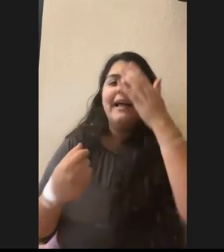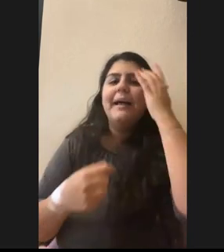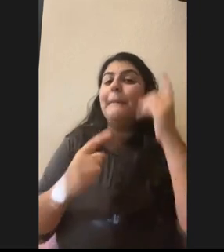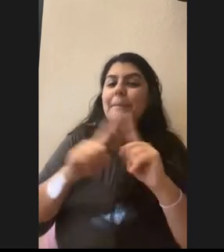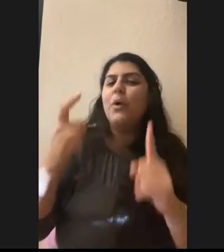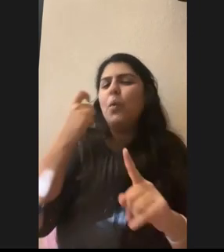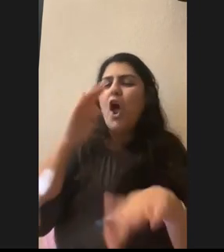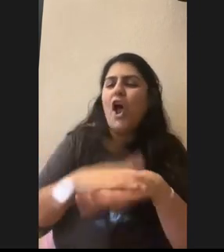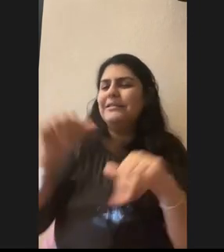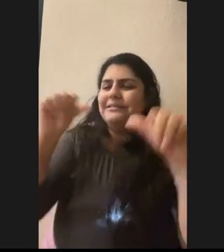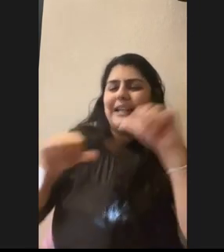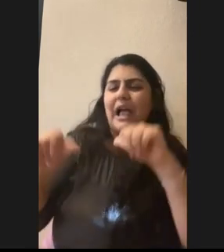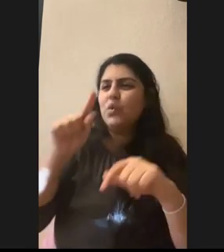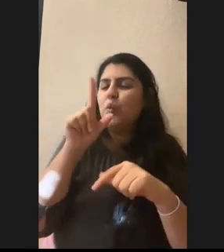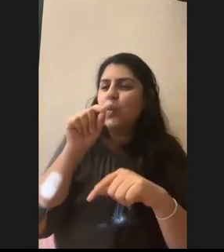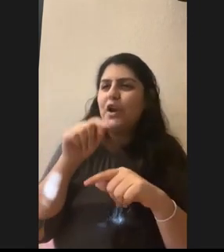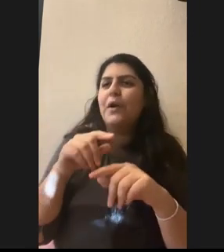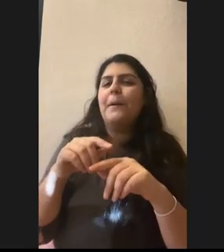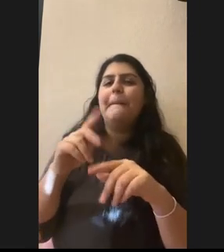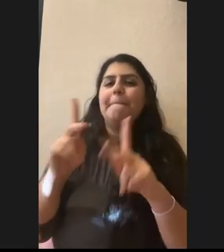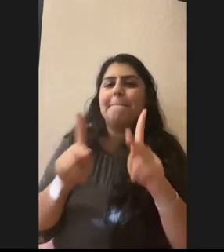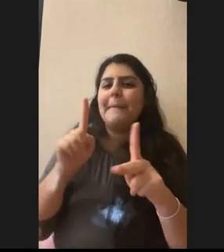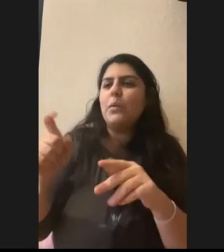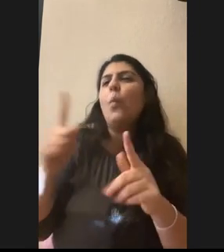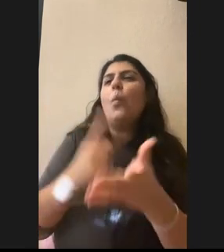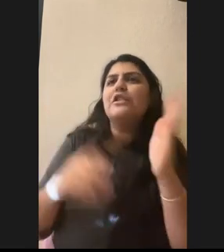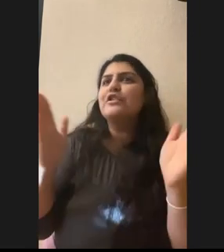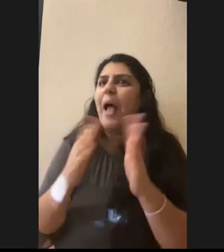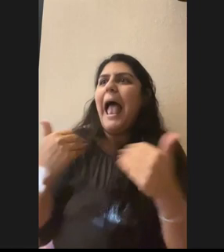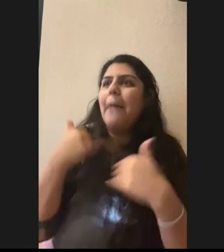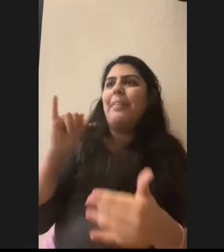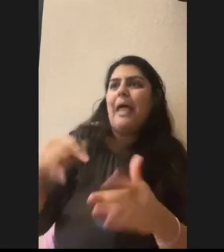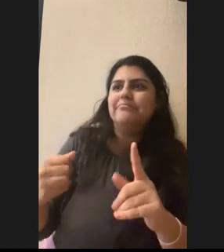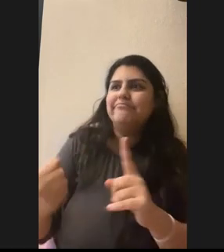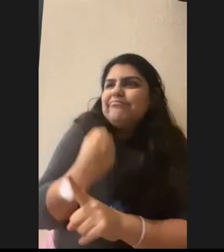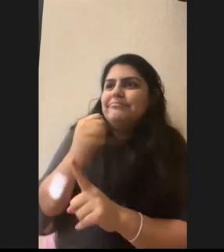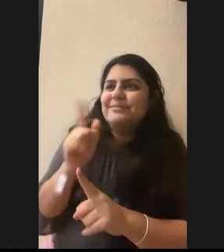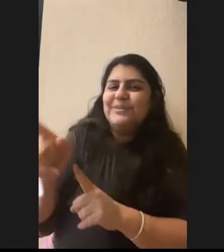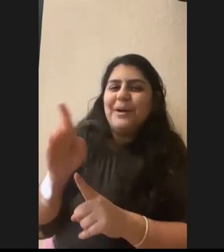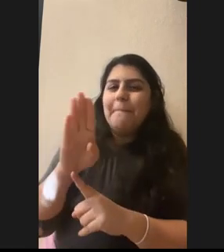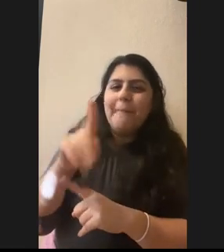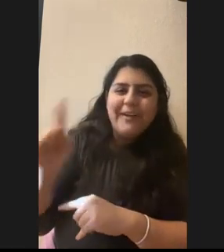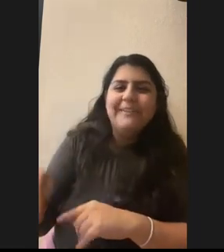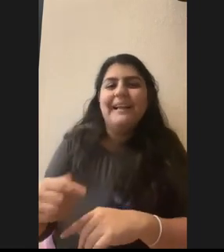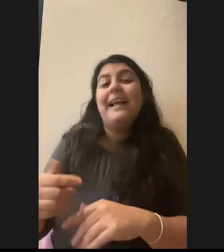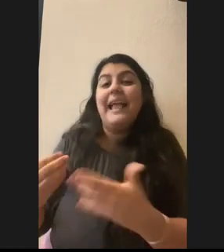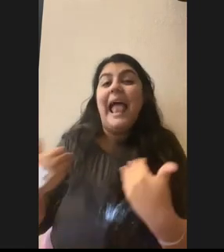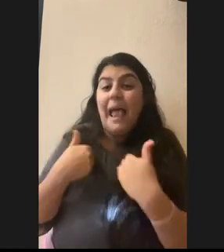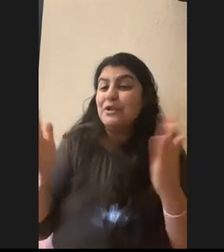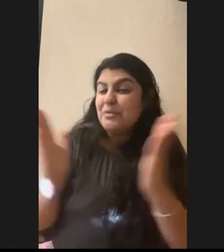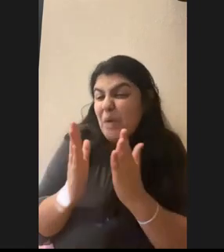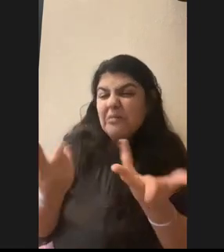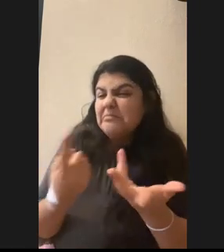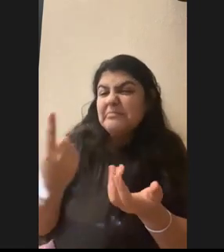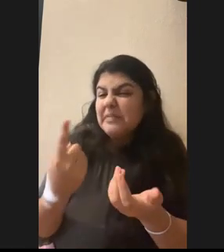I think this was yesterday or the day before people were asking like, what's the smallest animal that's kicked your butt? And I'm like, and the animals were small. A little, a little animal